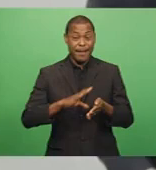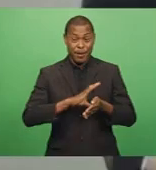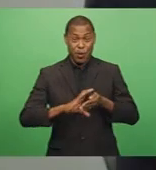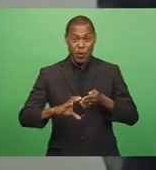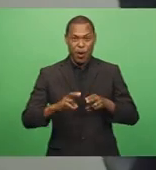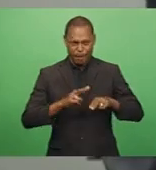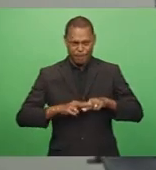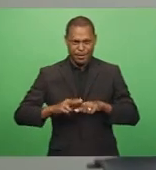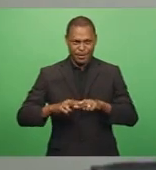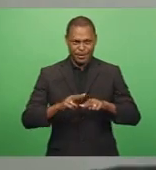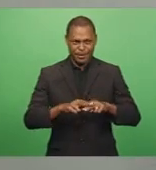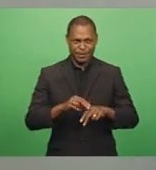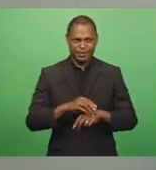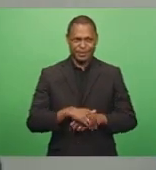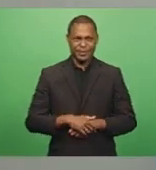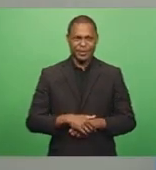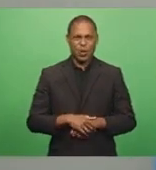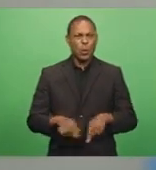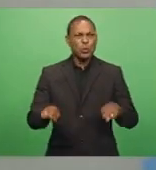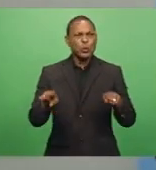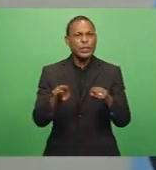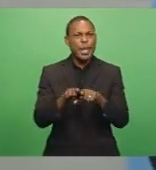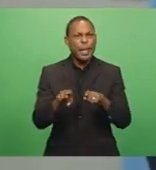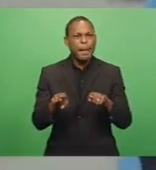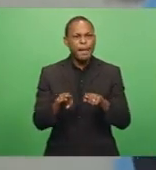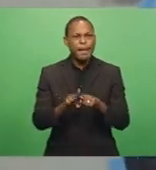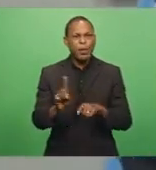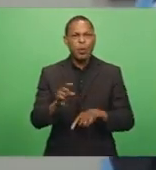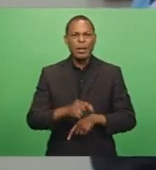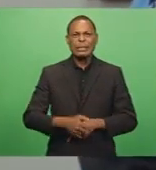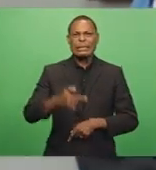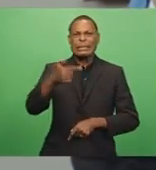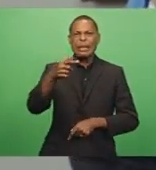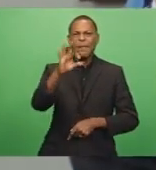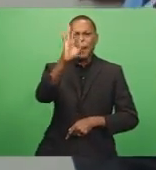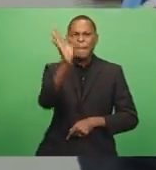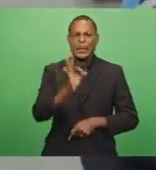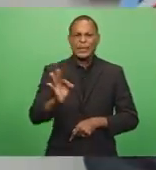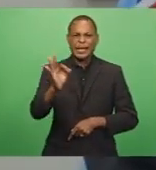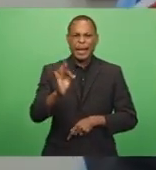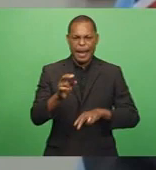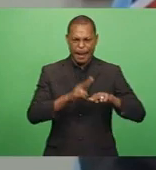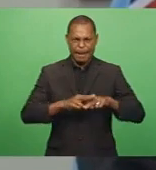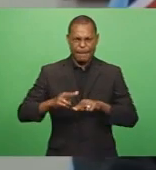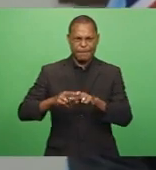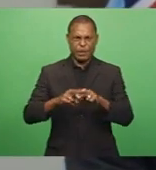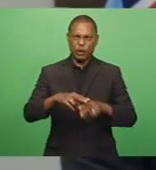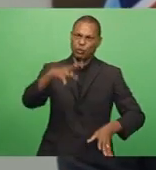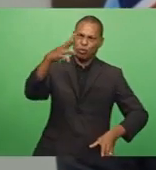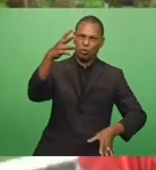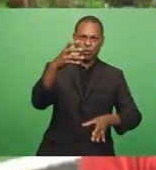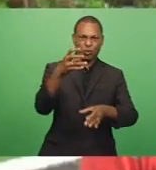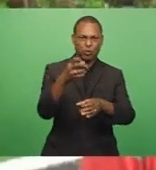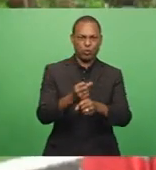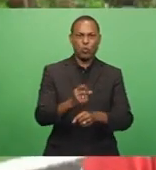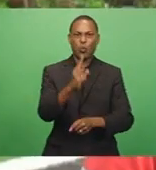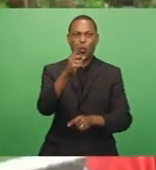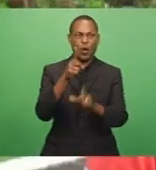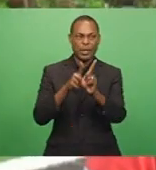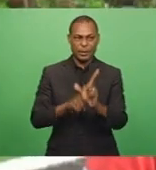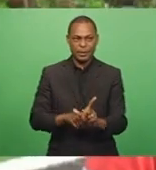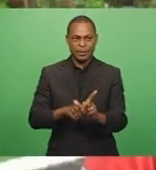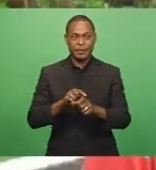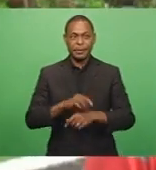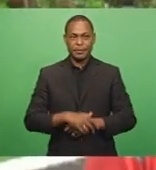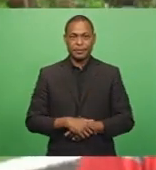which equates to approximately 12% of Fiji's total revenue of this fiscal year. The $200